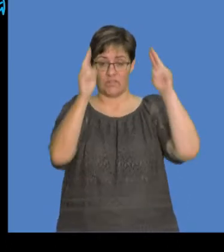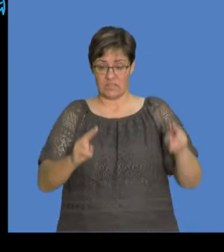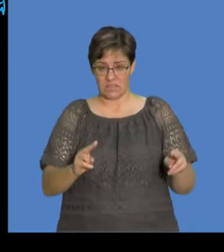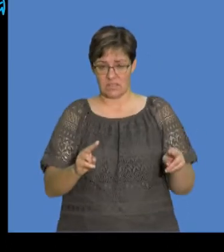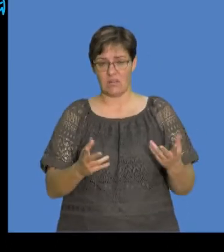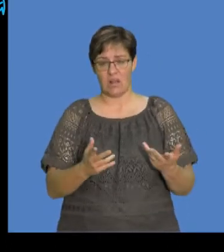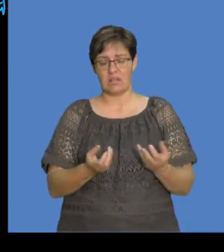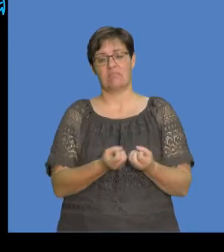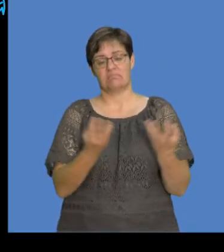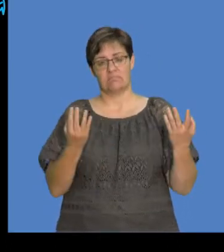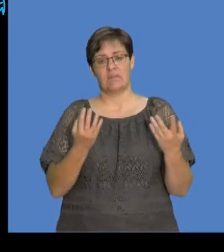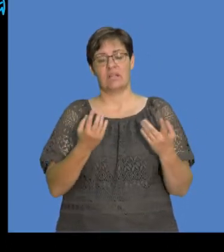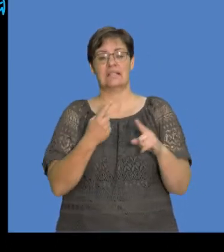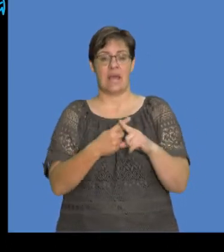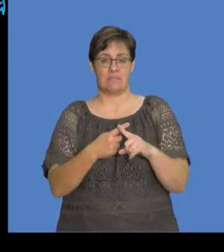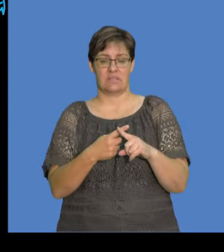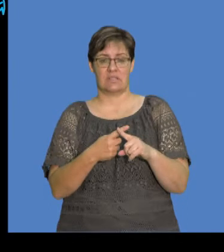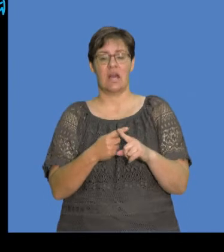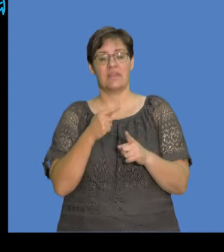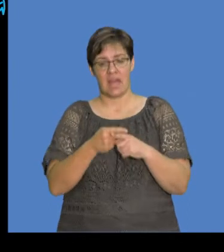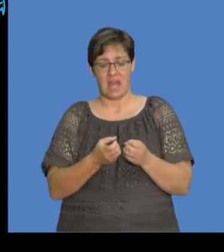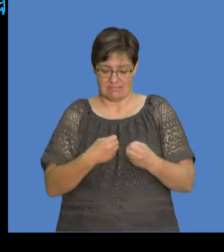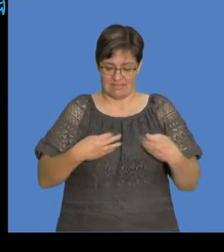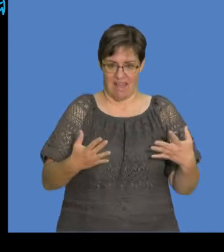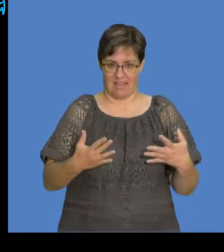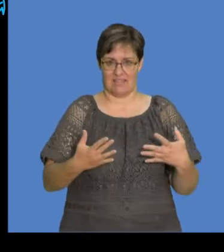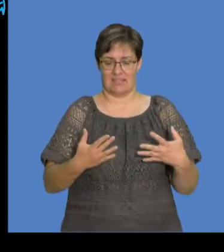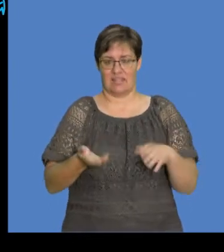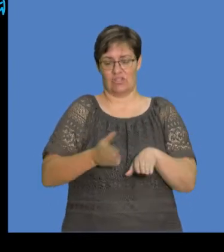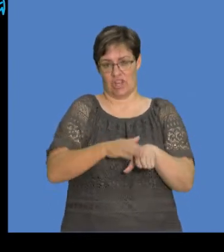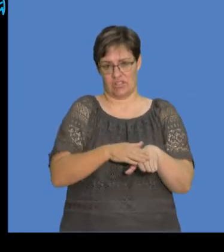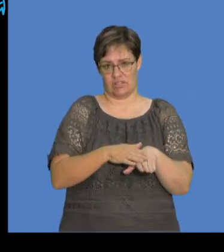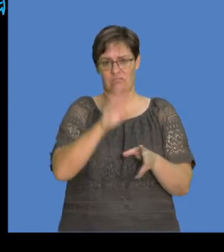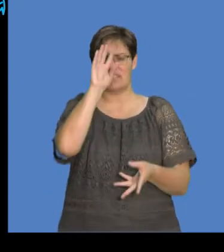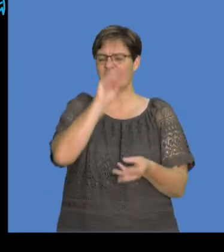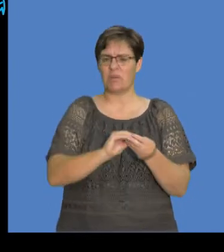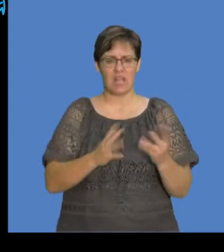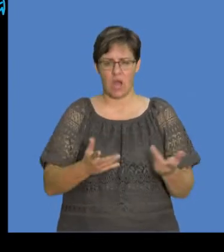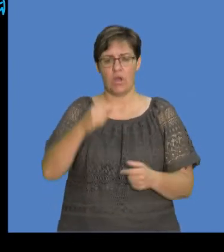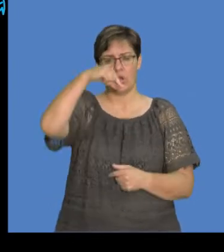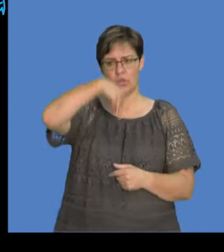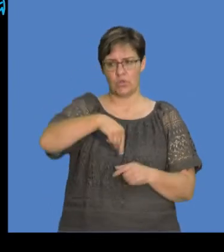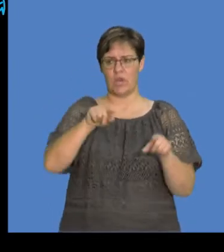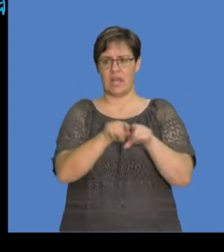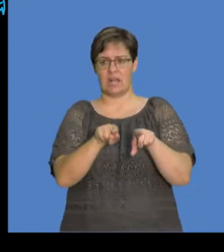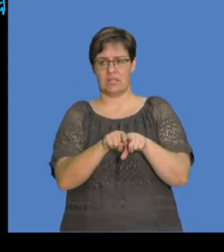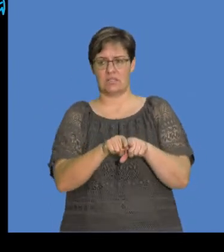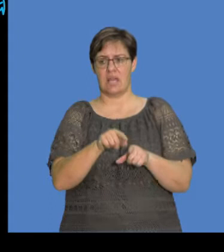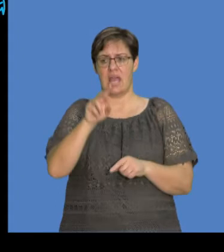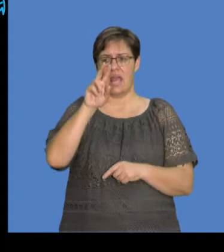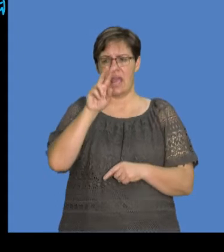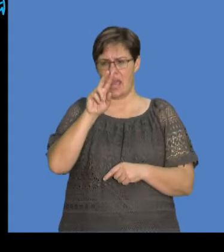actually a scalar multiple of the elementary charge, which we summarized in terms of Q is equals to